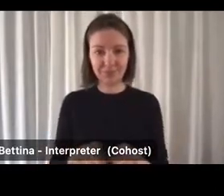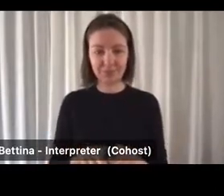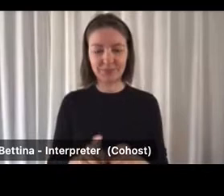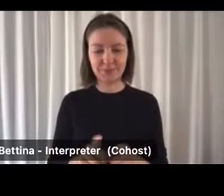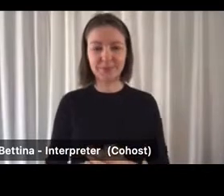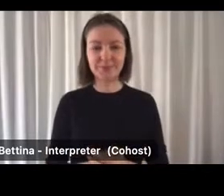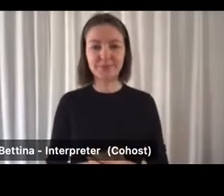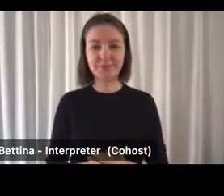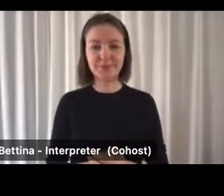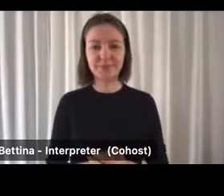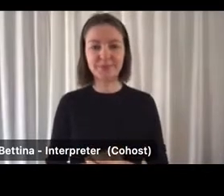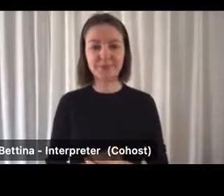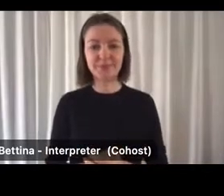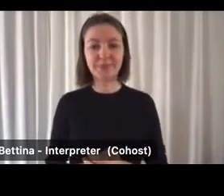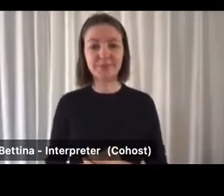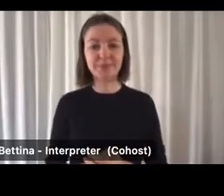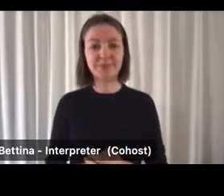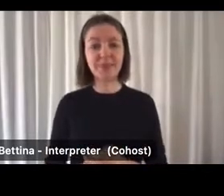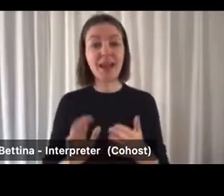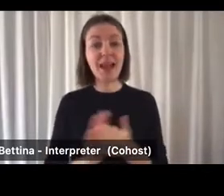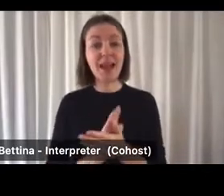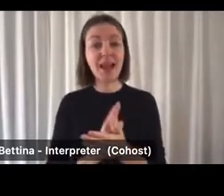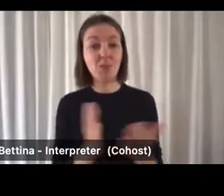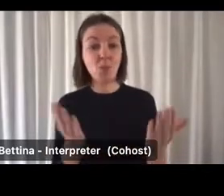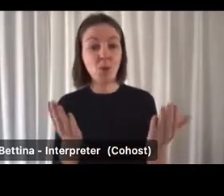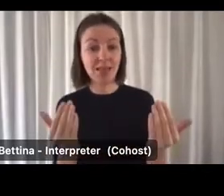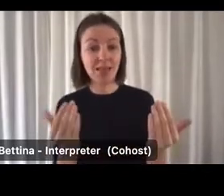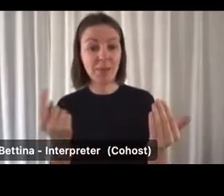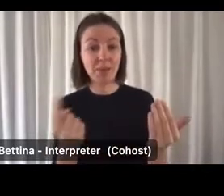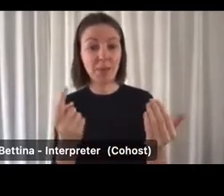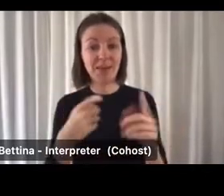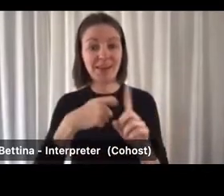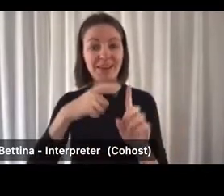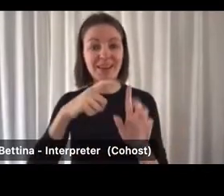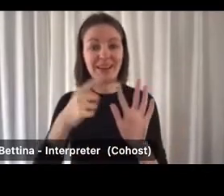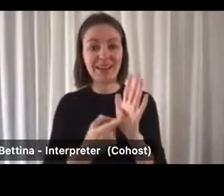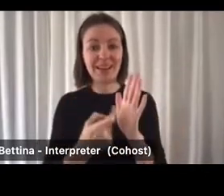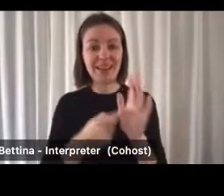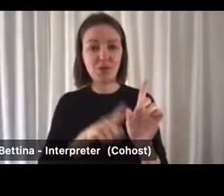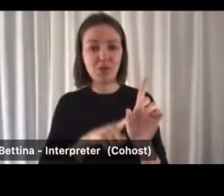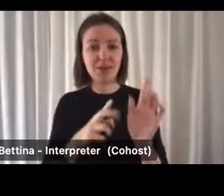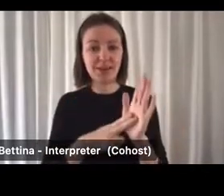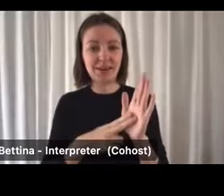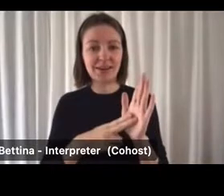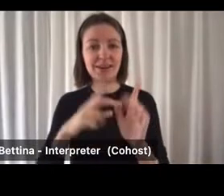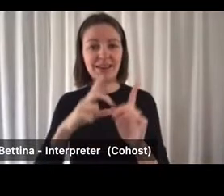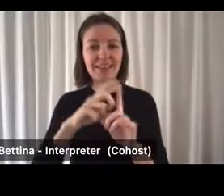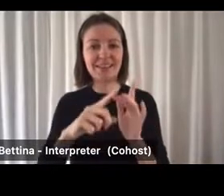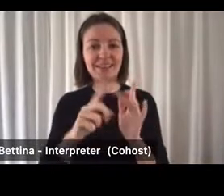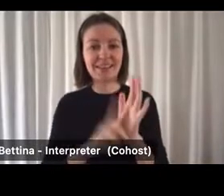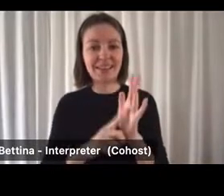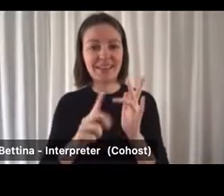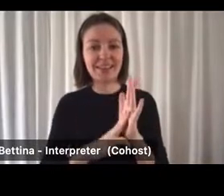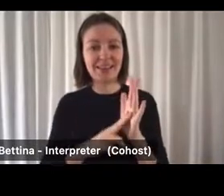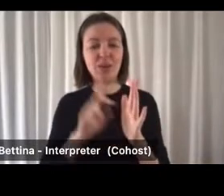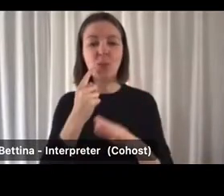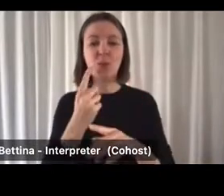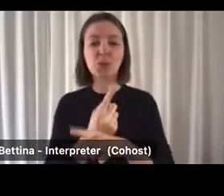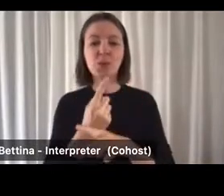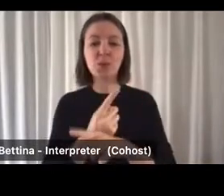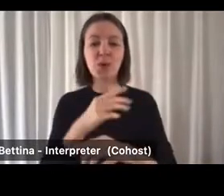I'm really happy to welcome now Karen Dillon from PwC. We'll talk to you about the Workforce Advisory Service.